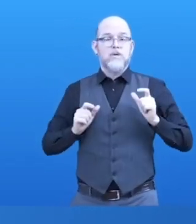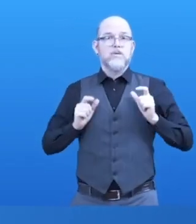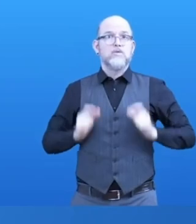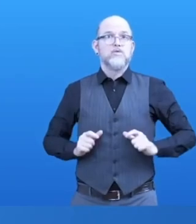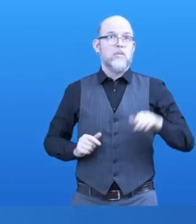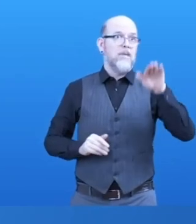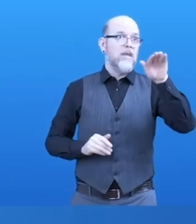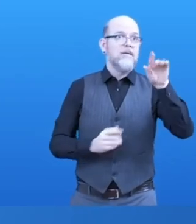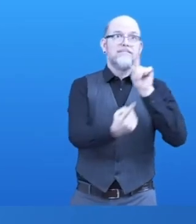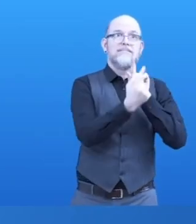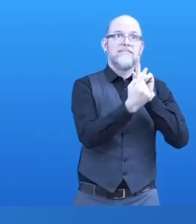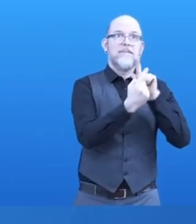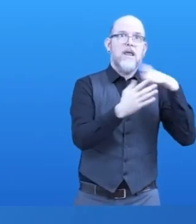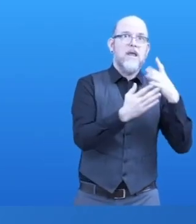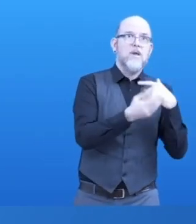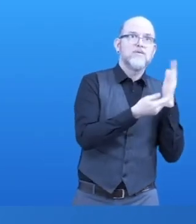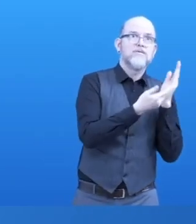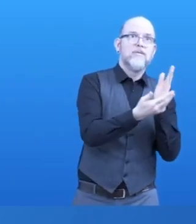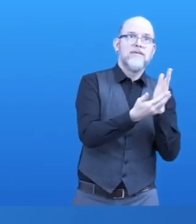culture of research and development.